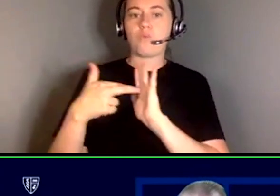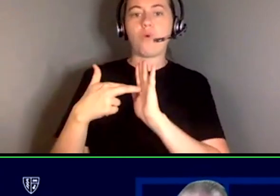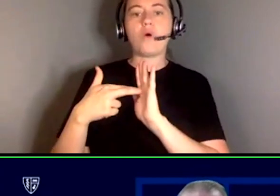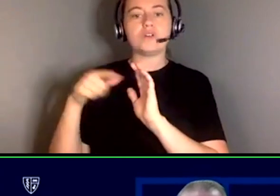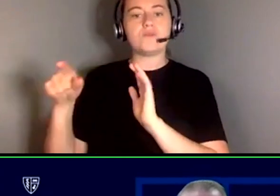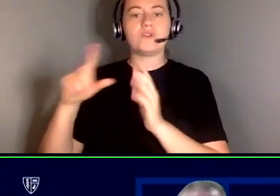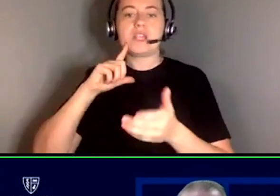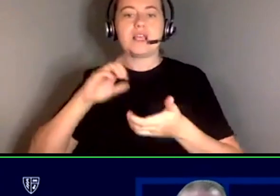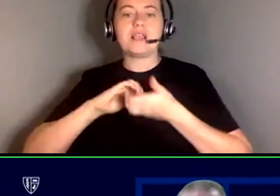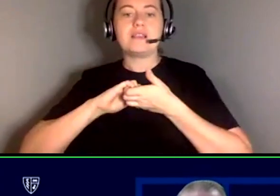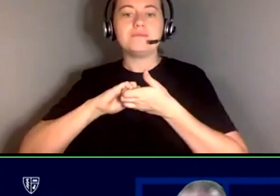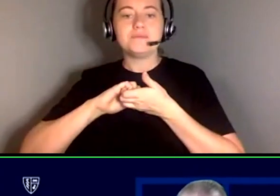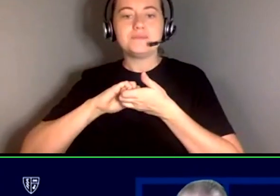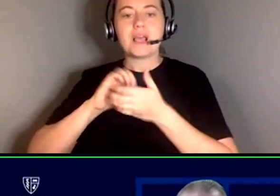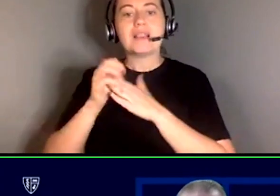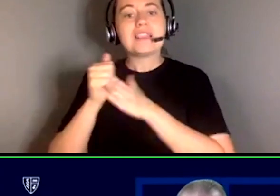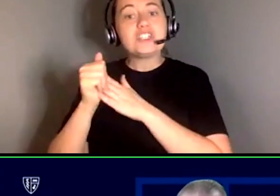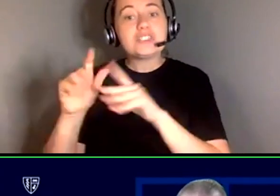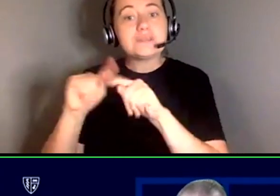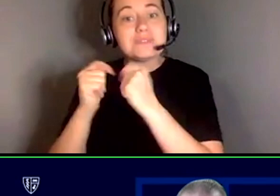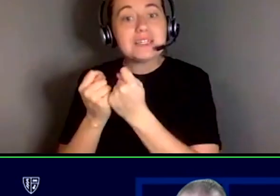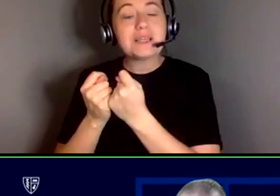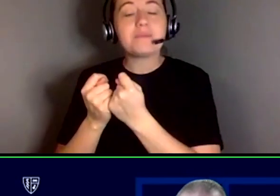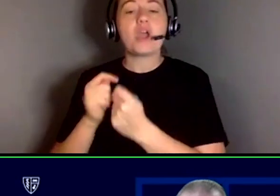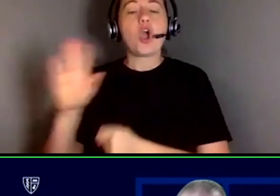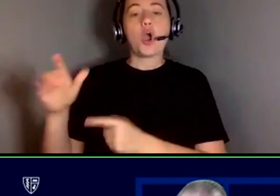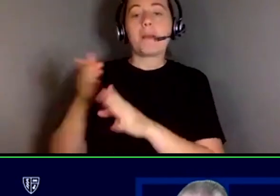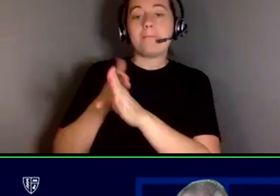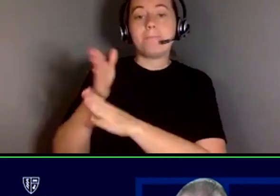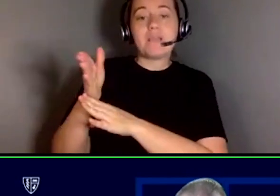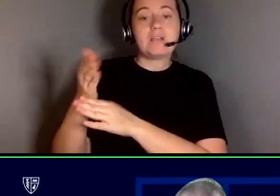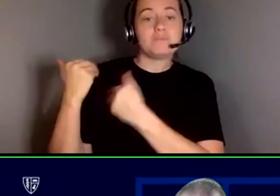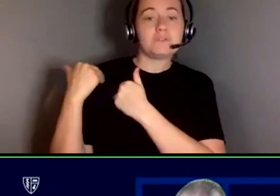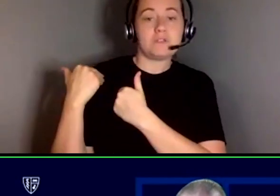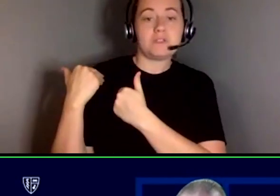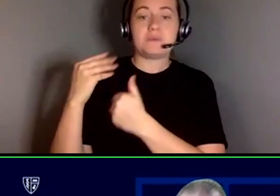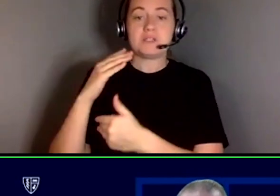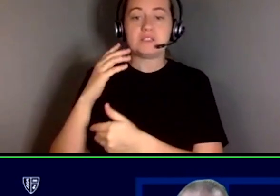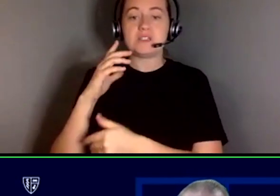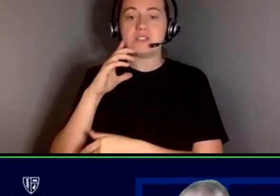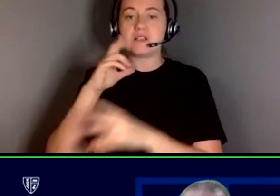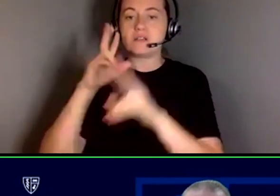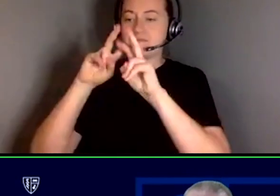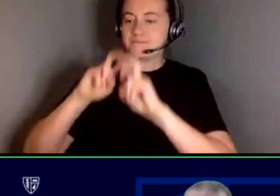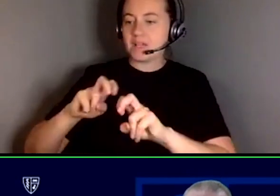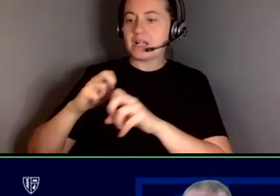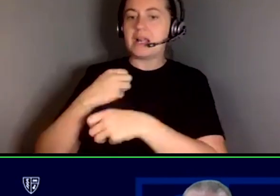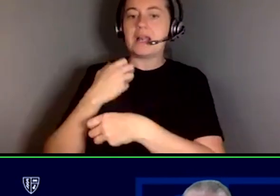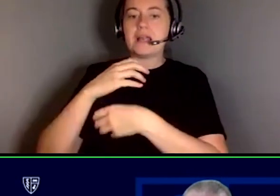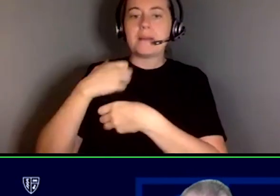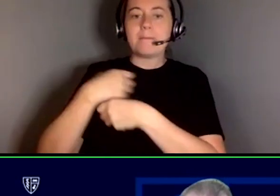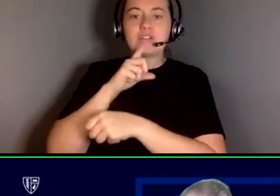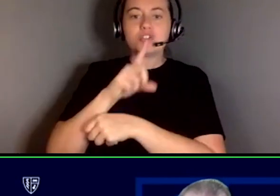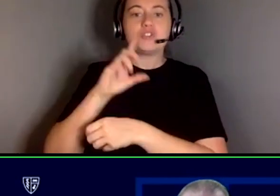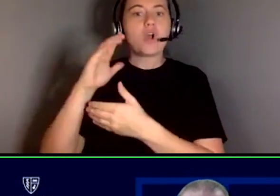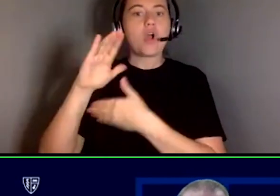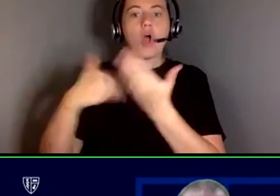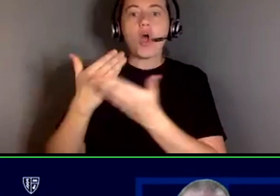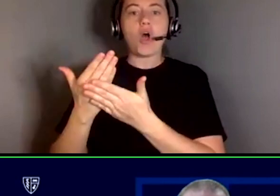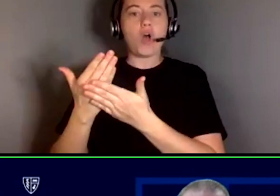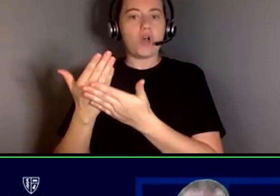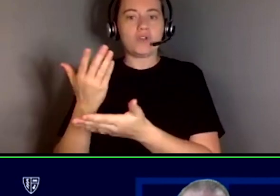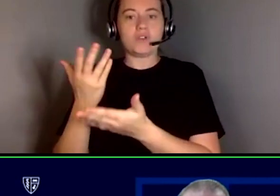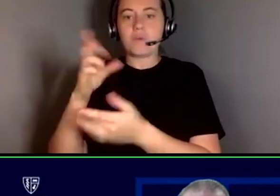all of our physicians. Her main responsibility is to assess and improve all systems to ensure the delivery of high quality and efficient medical care.